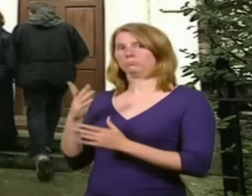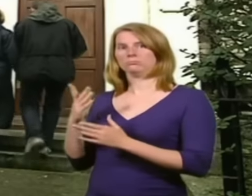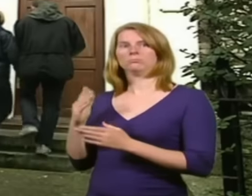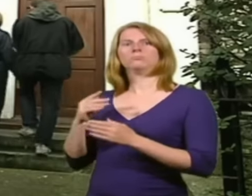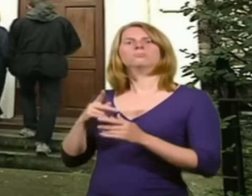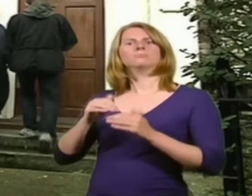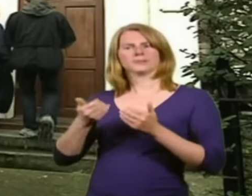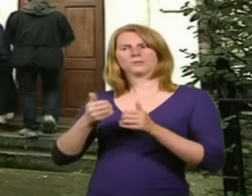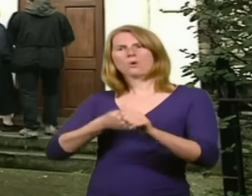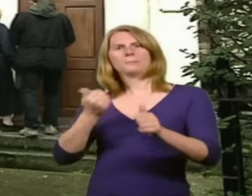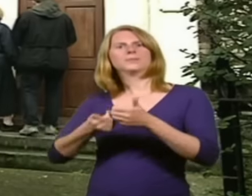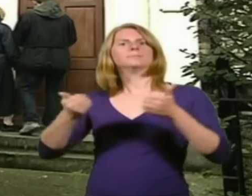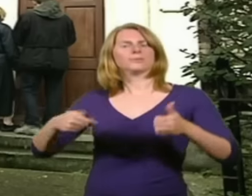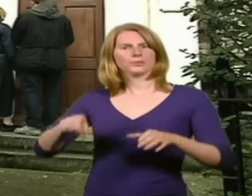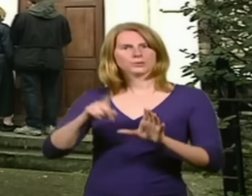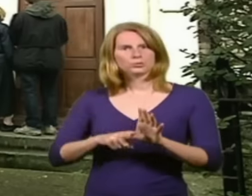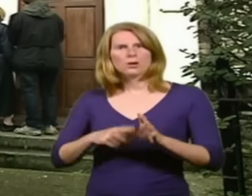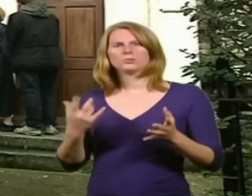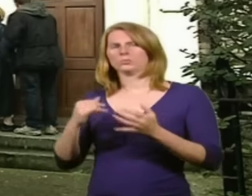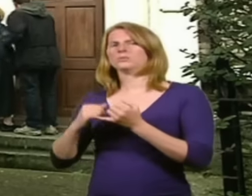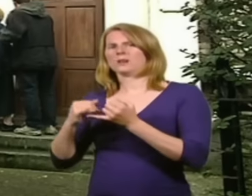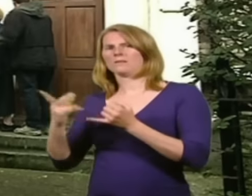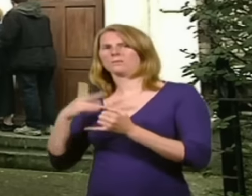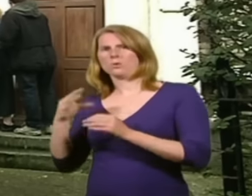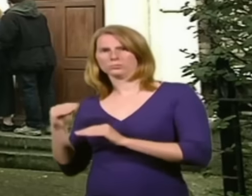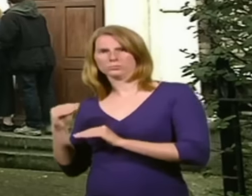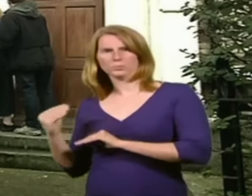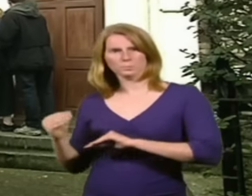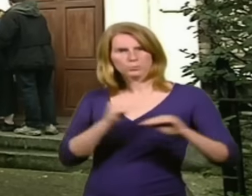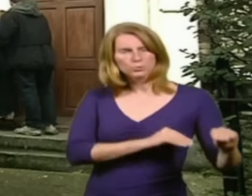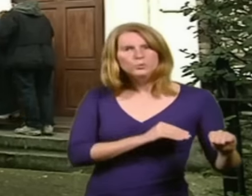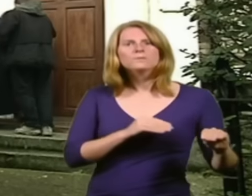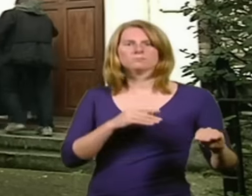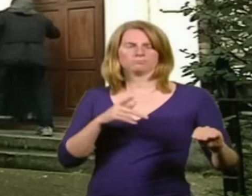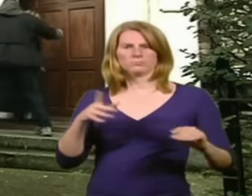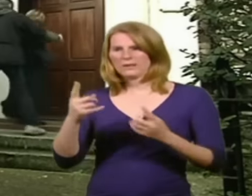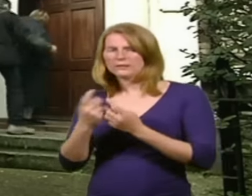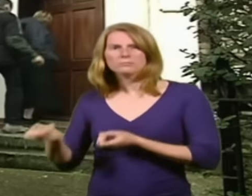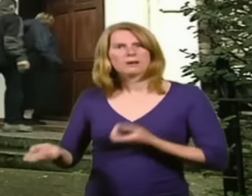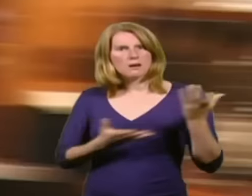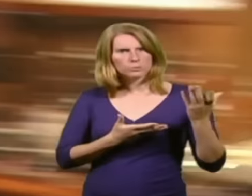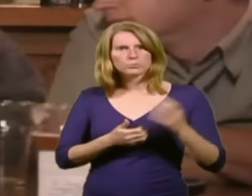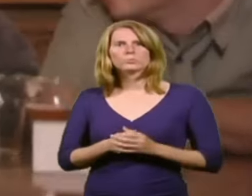her things out. However, the two have remained great friends and are both keen to sell the flat and see what the future holds.